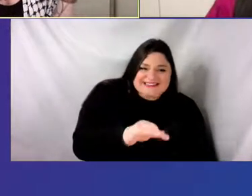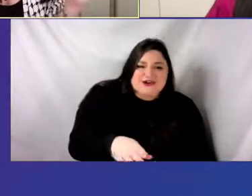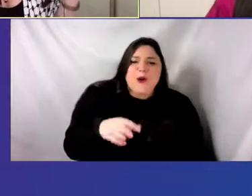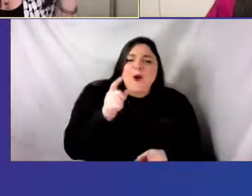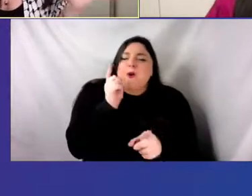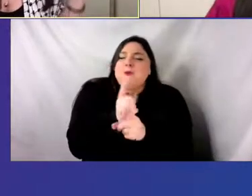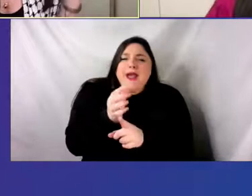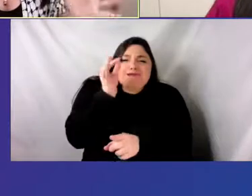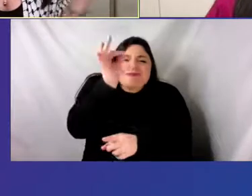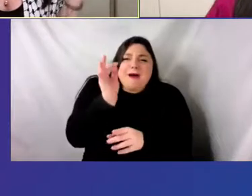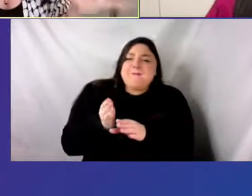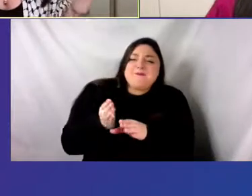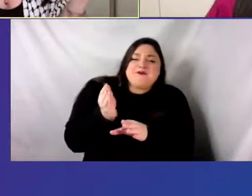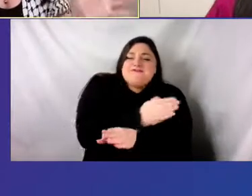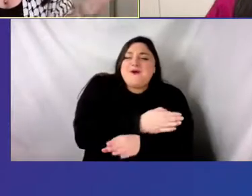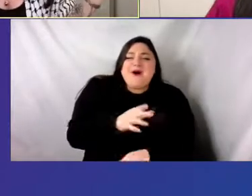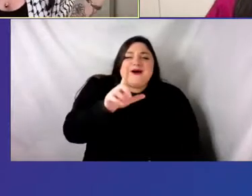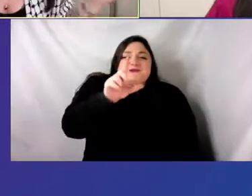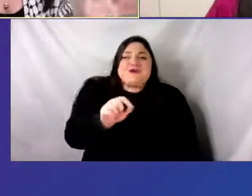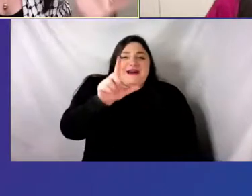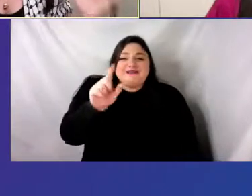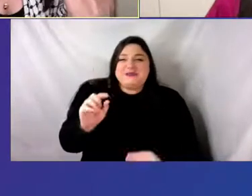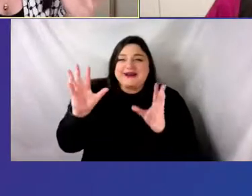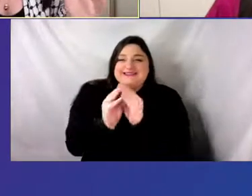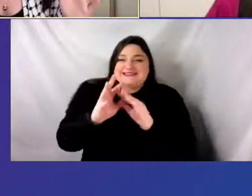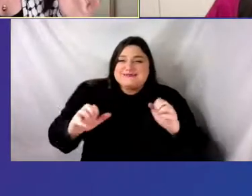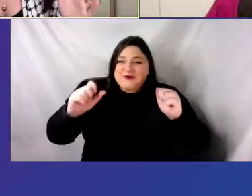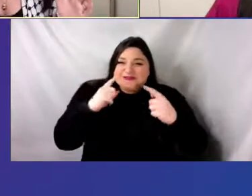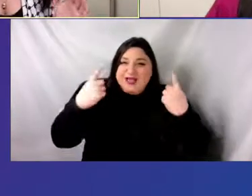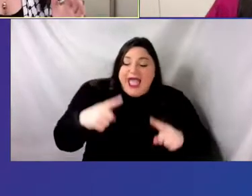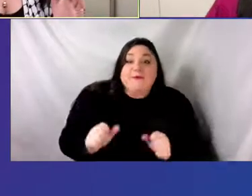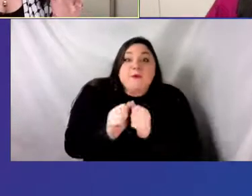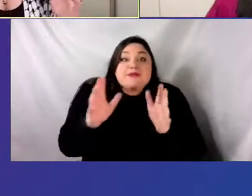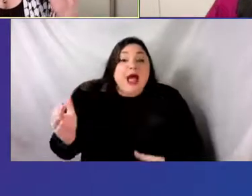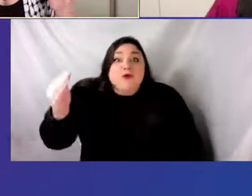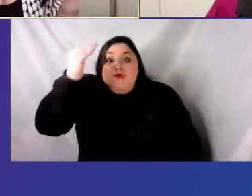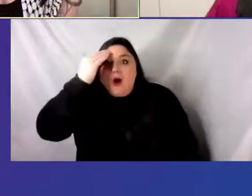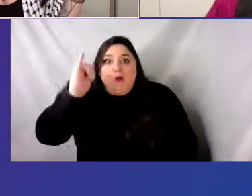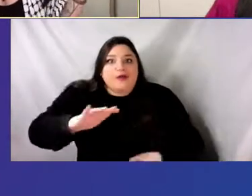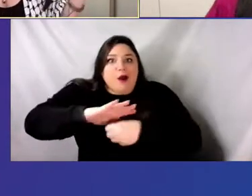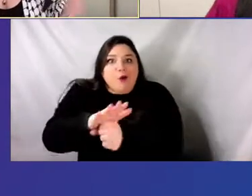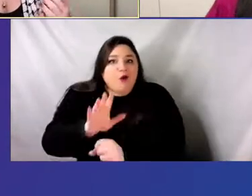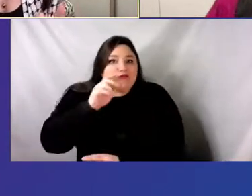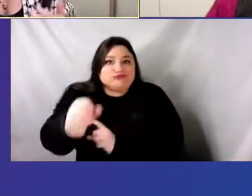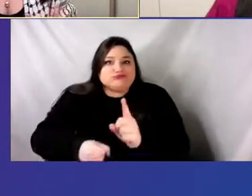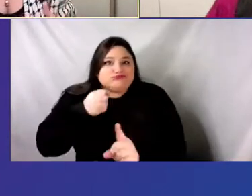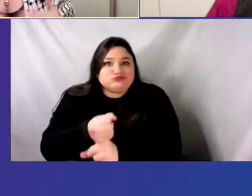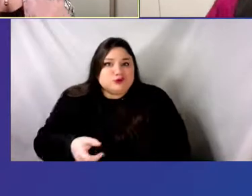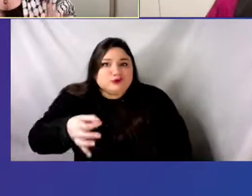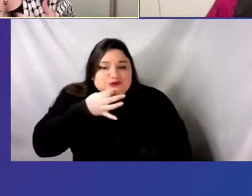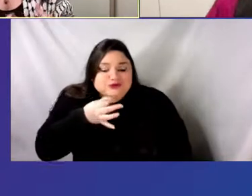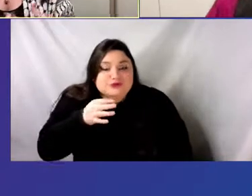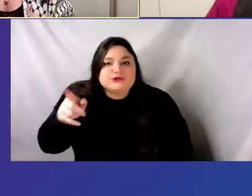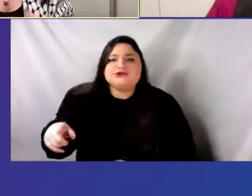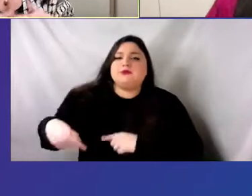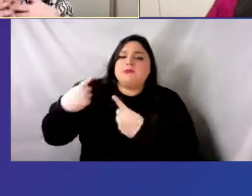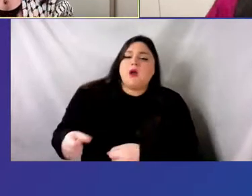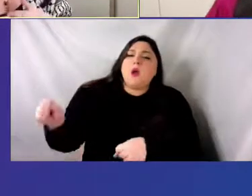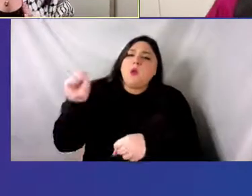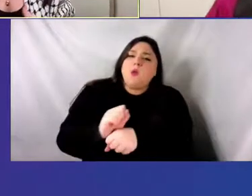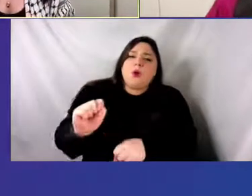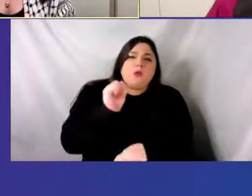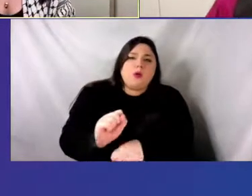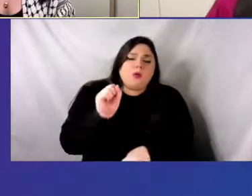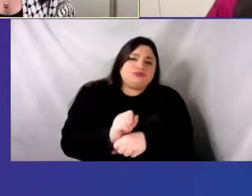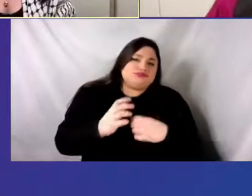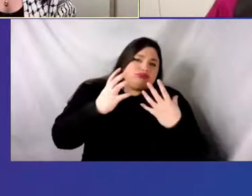before she knew a global pandemic was about to descend upon us. Candice, she's been working tirelessly alongside an